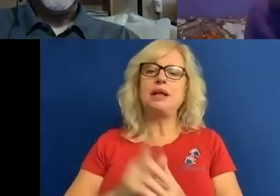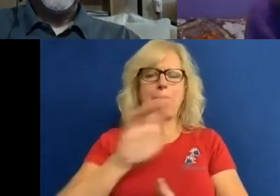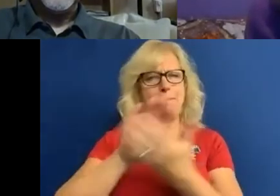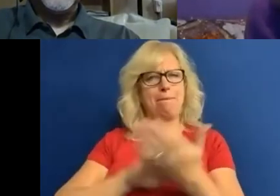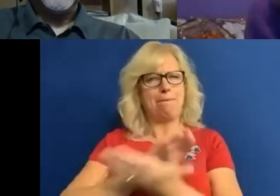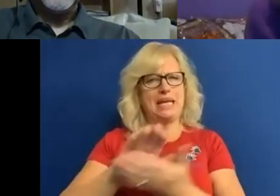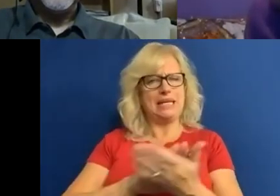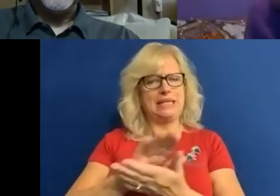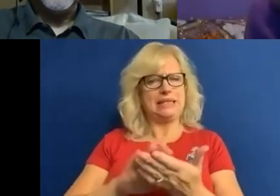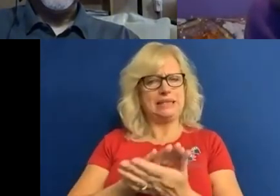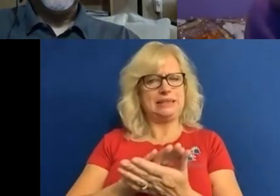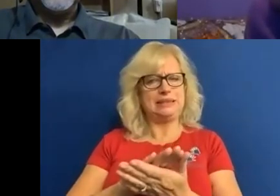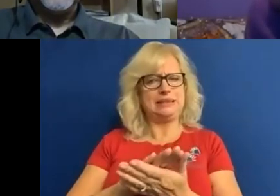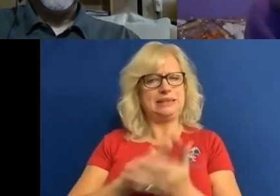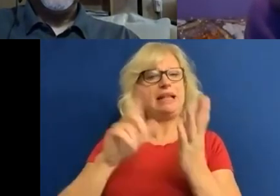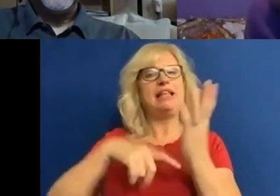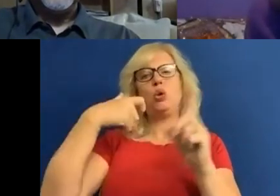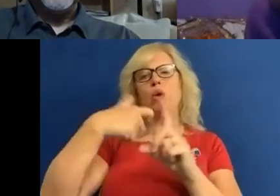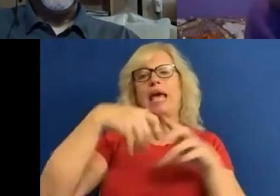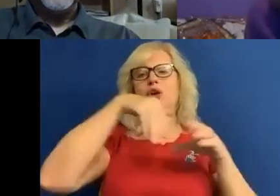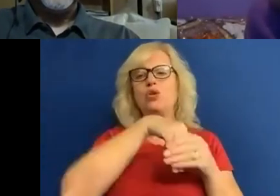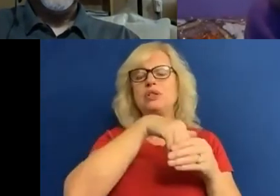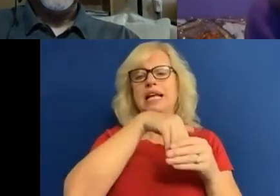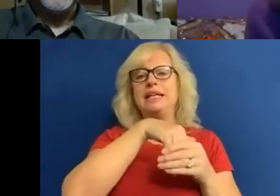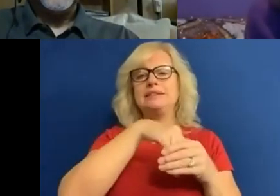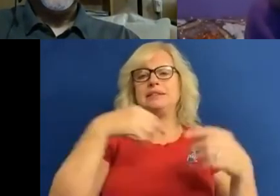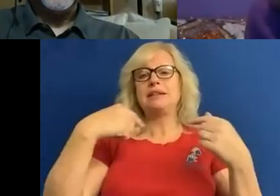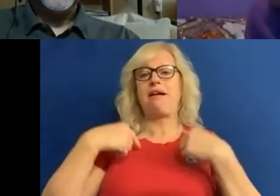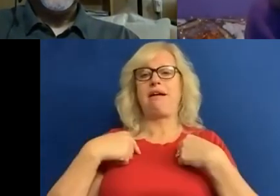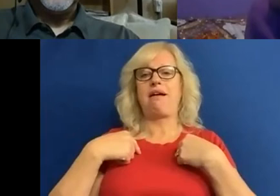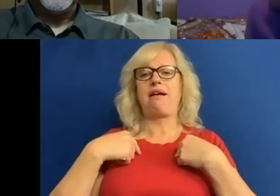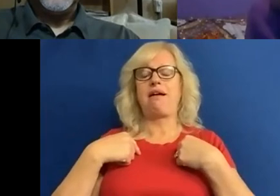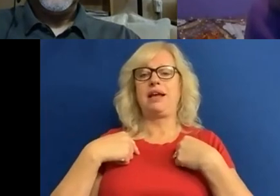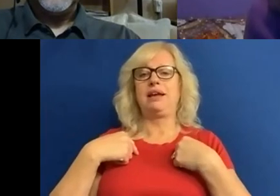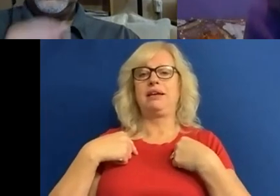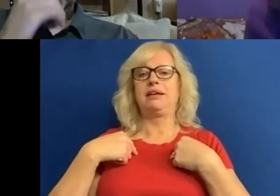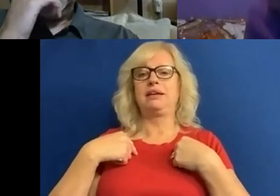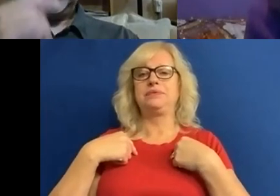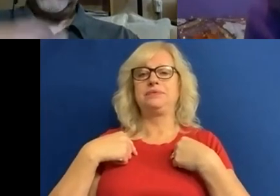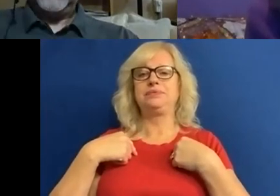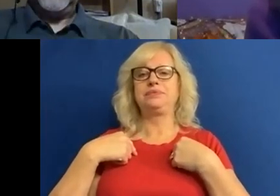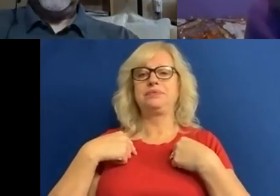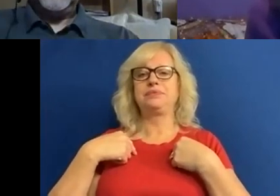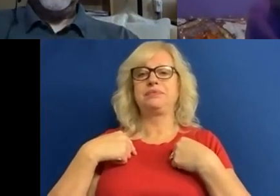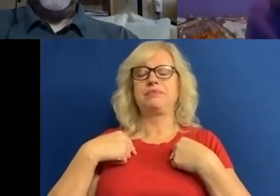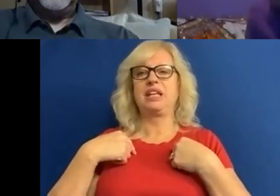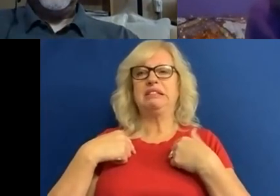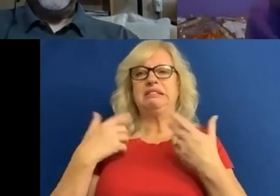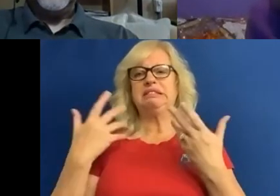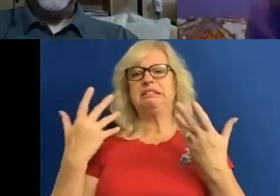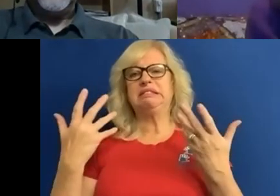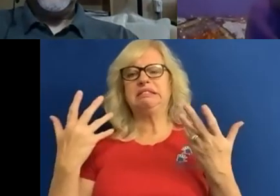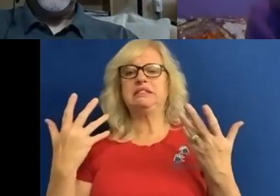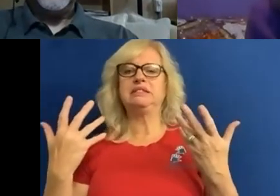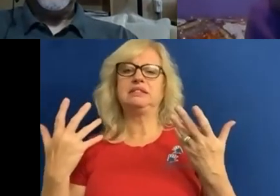within a UK context is that I'm actually triply marginalized through my